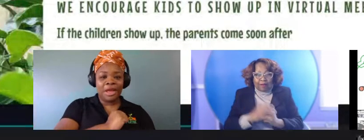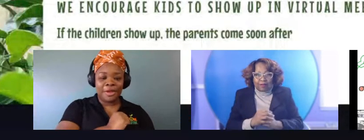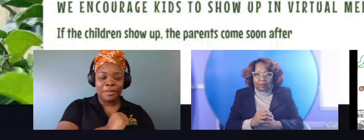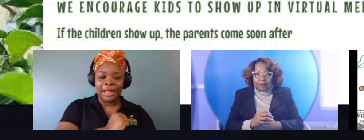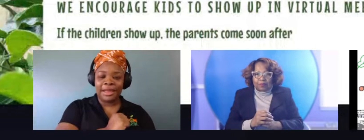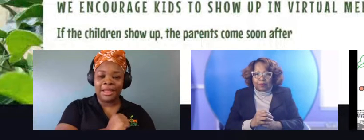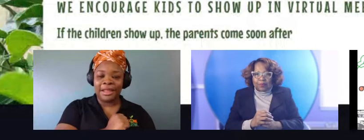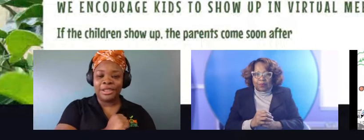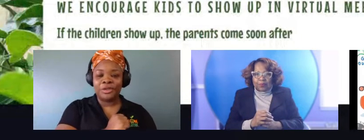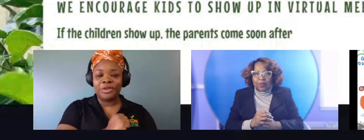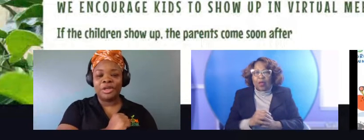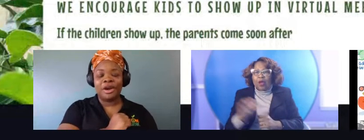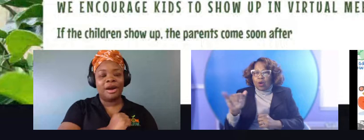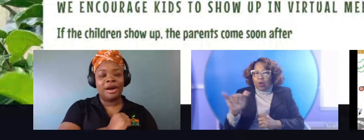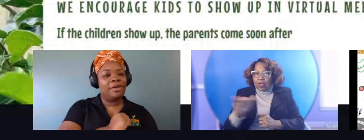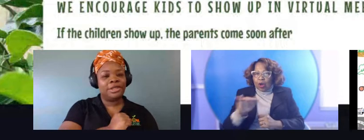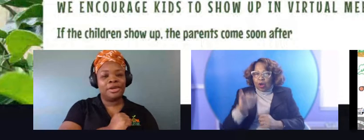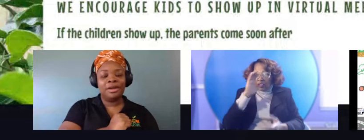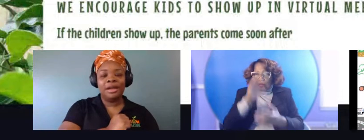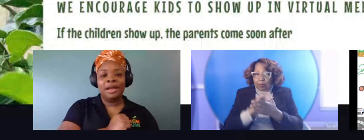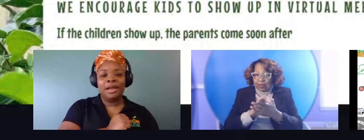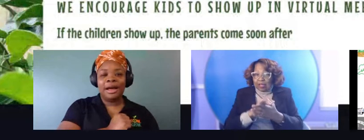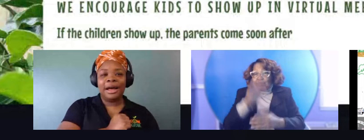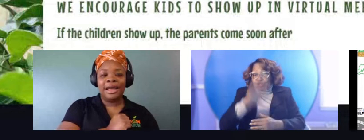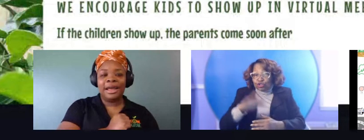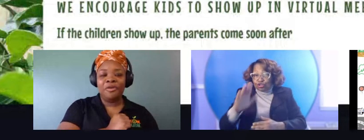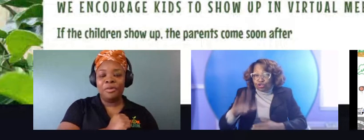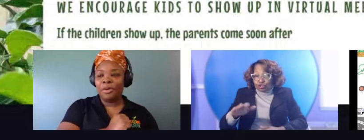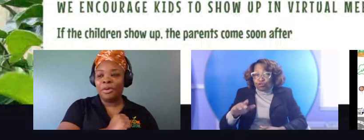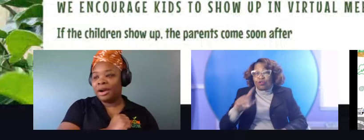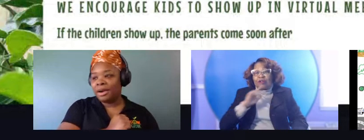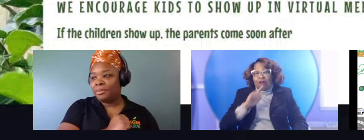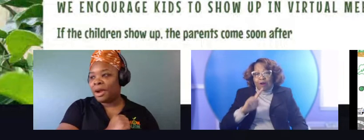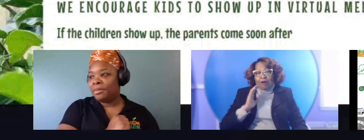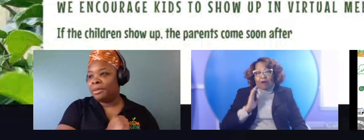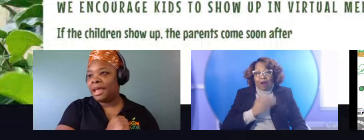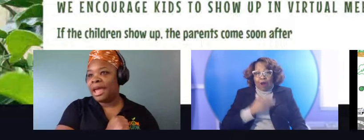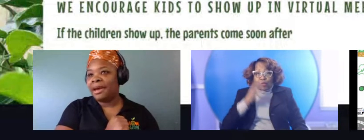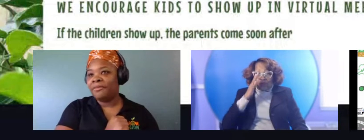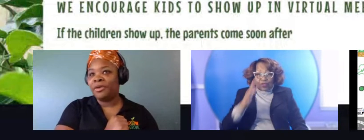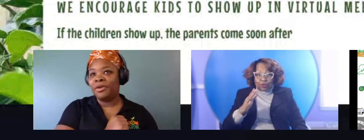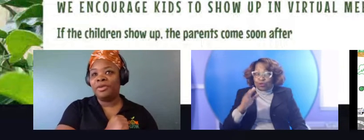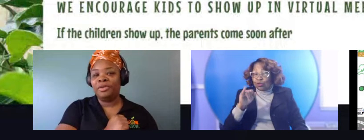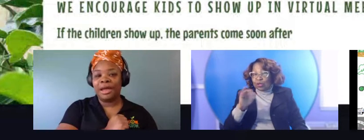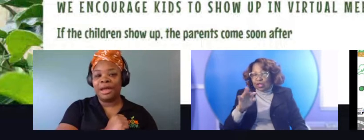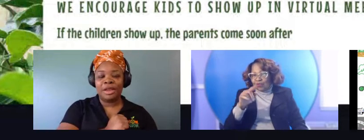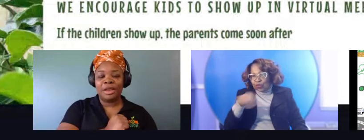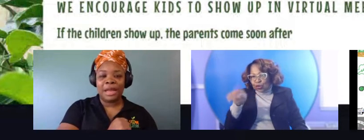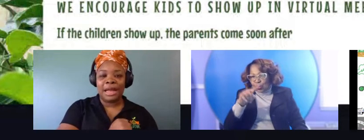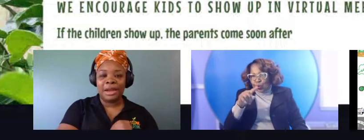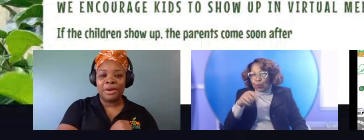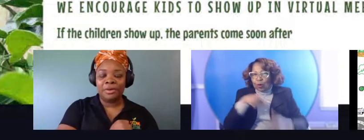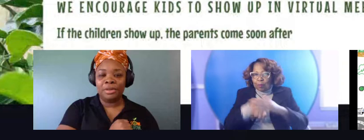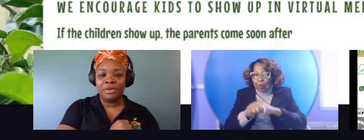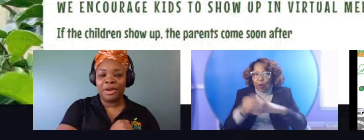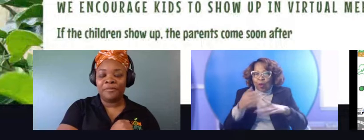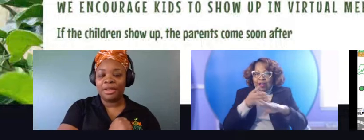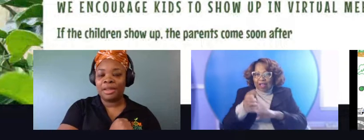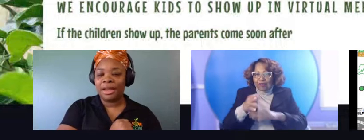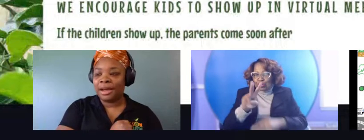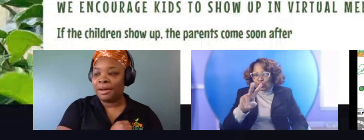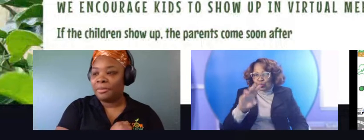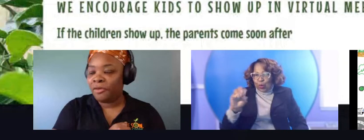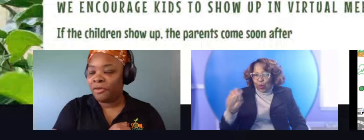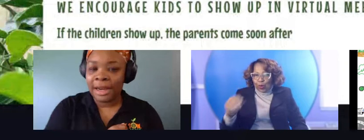We also believe that the children are our future. Uh, if you were born probably after 2000, you may not know the